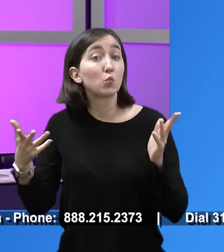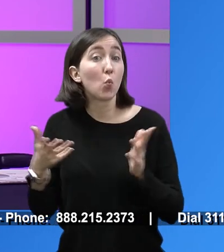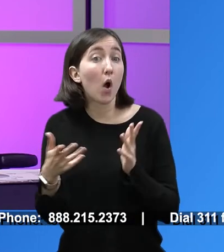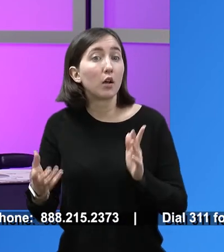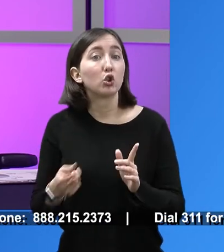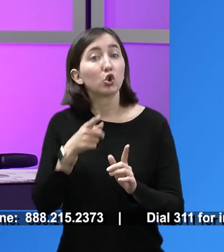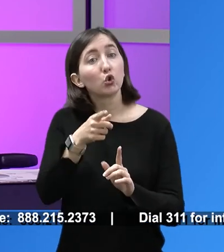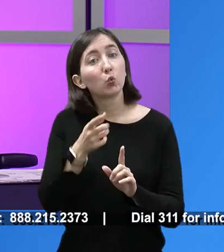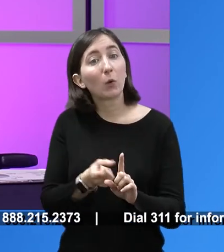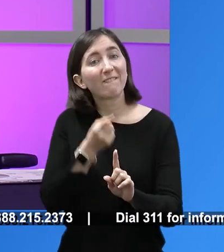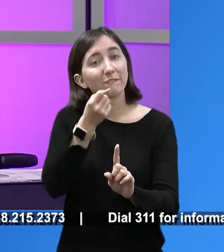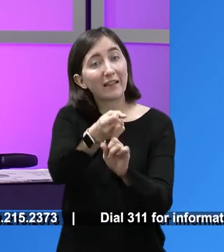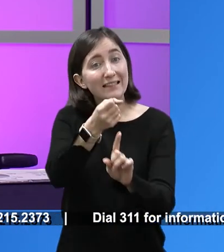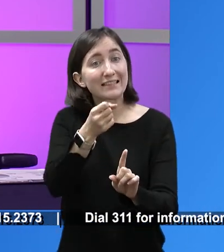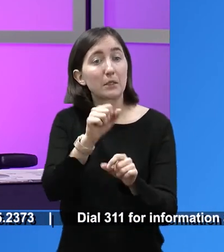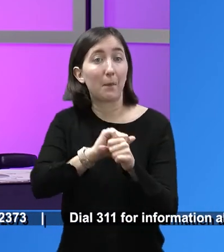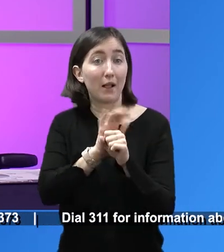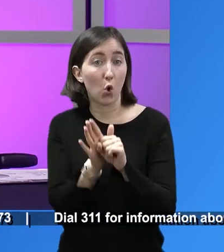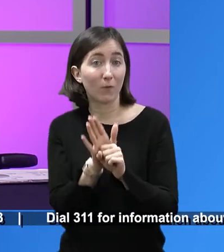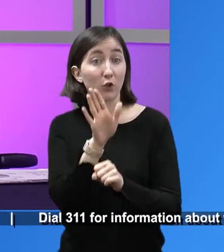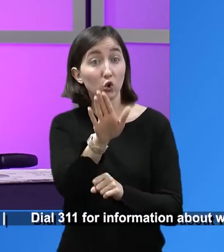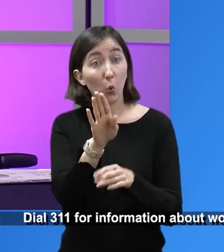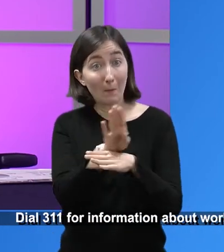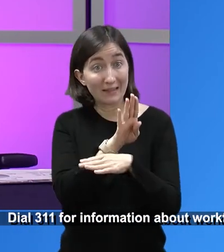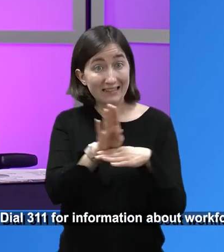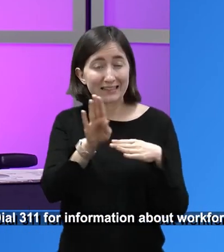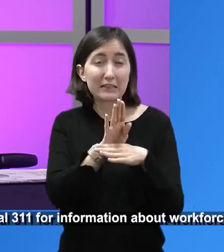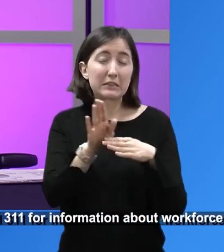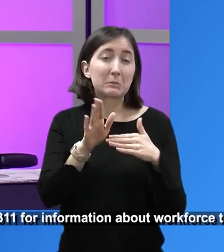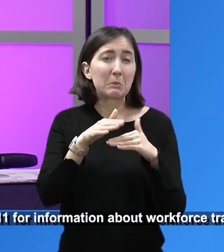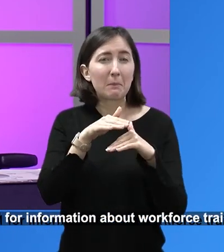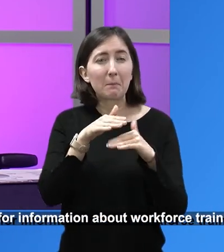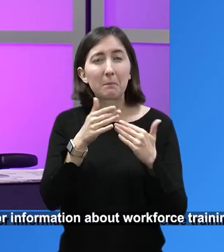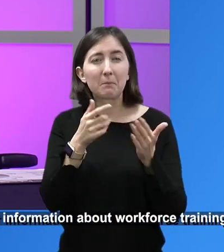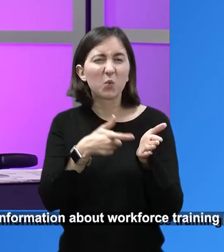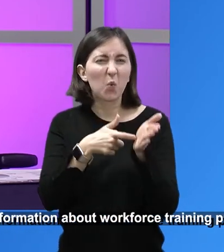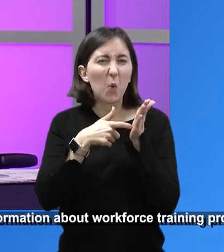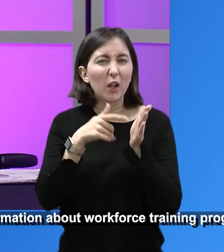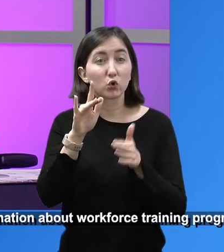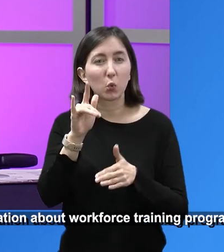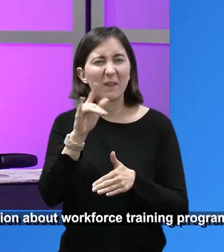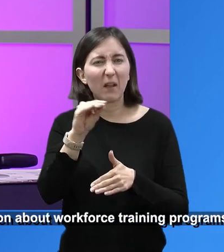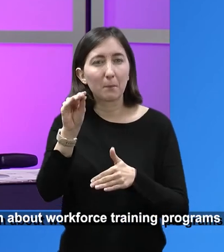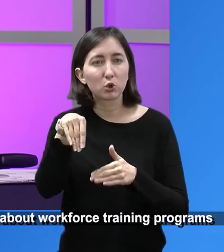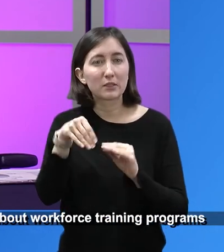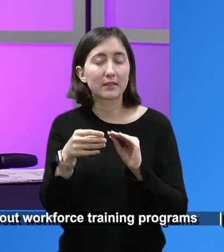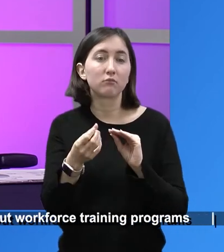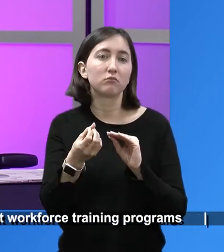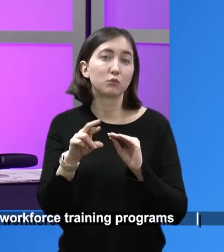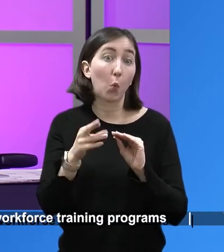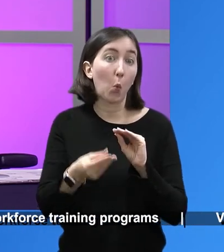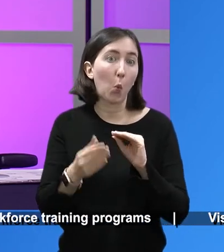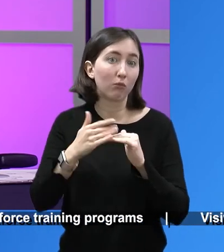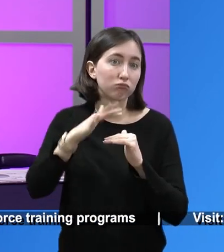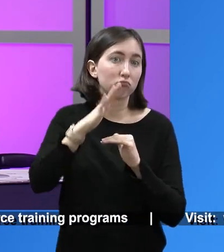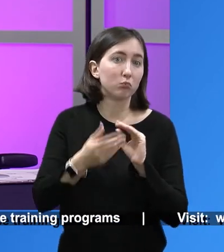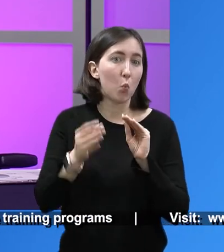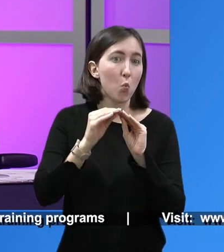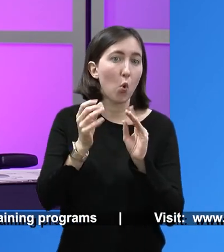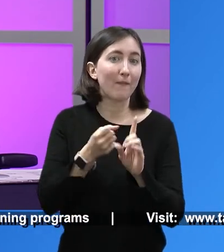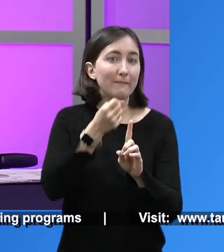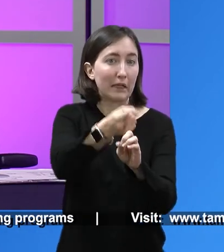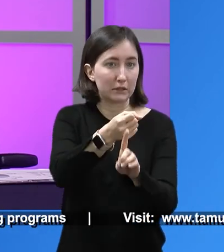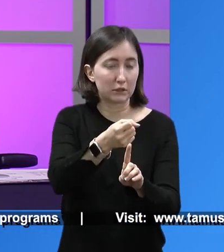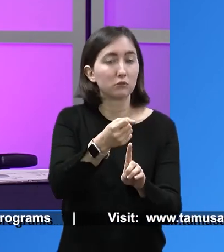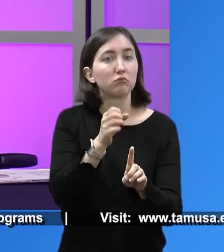means that you are affected by COVID, at least 25% of your business was affected by COVID, you can